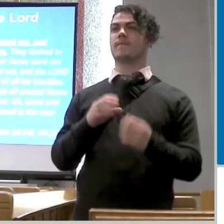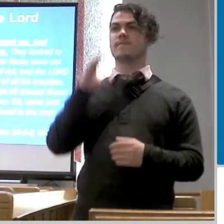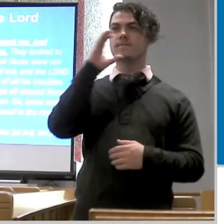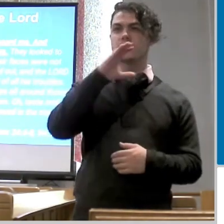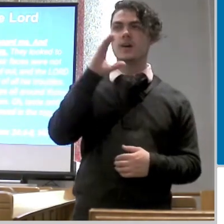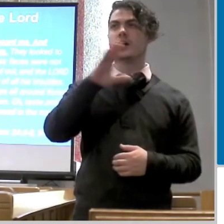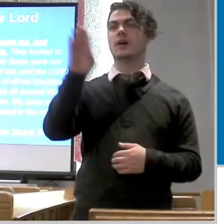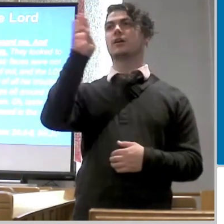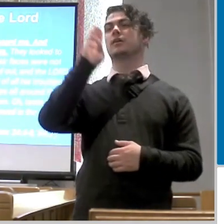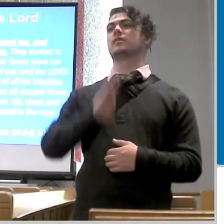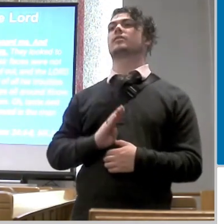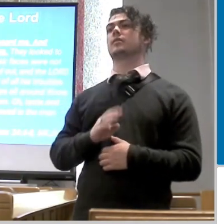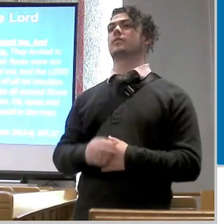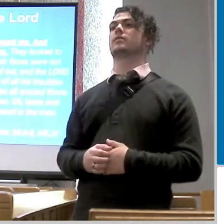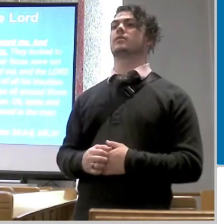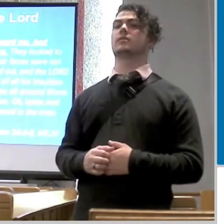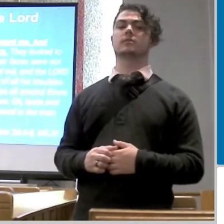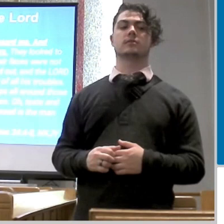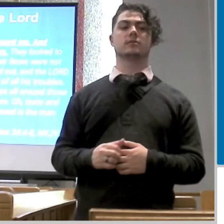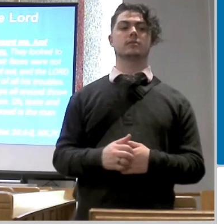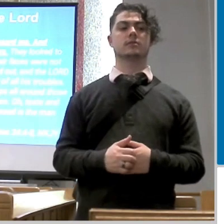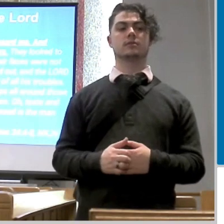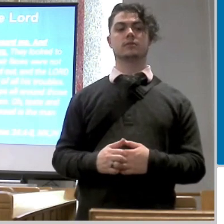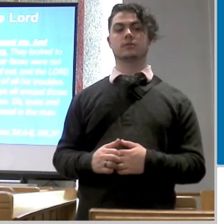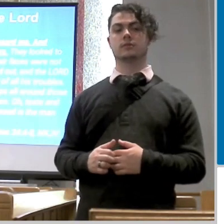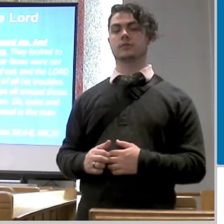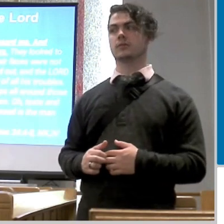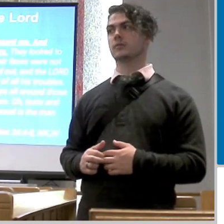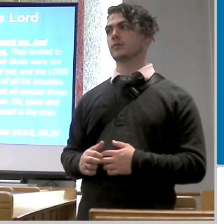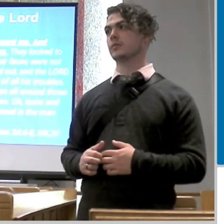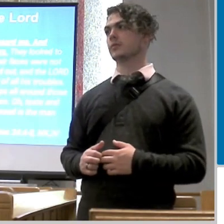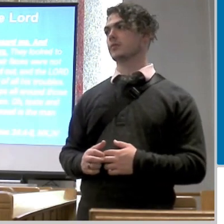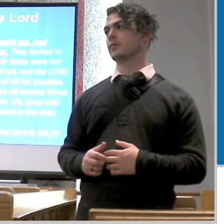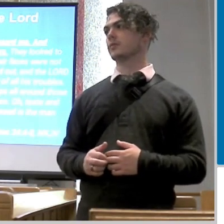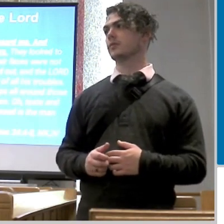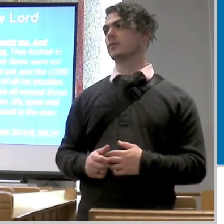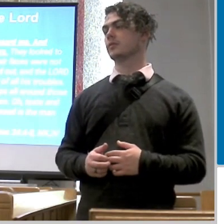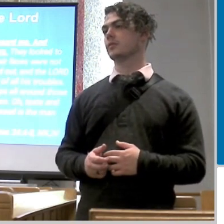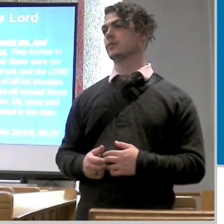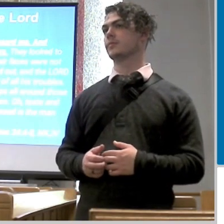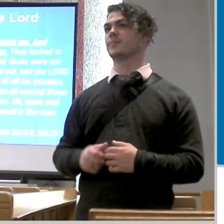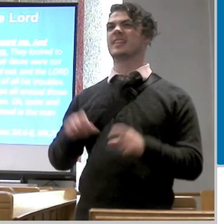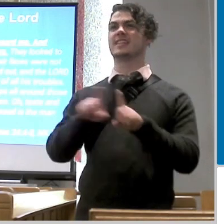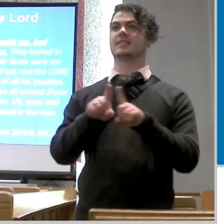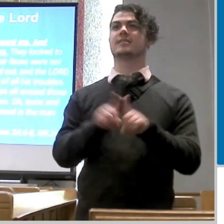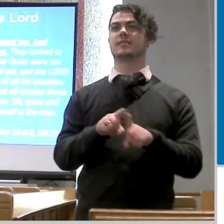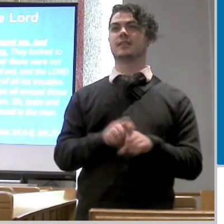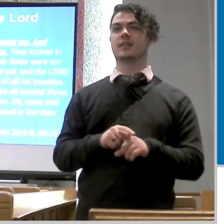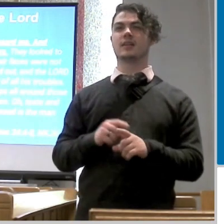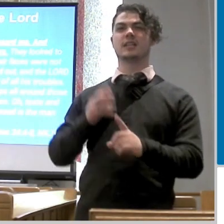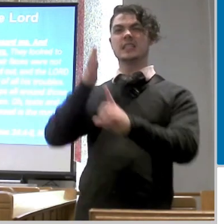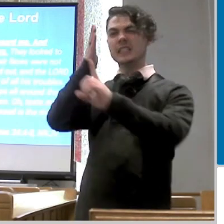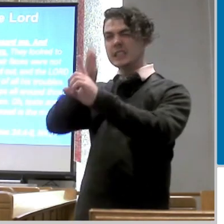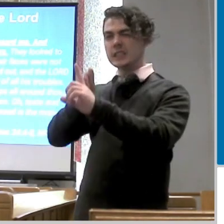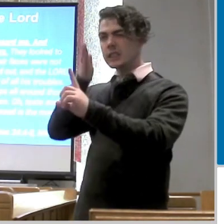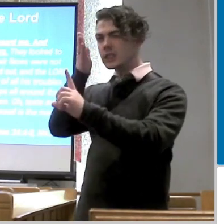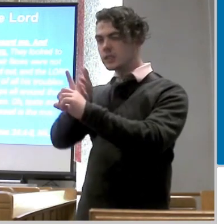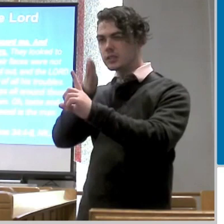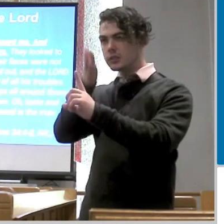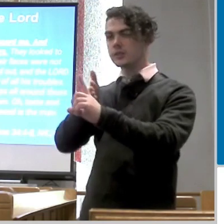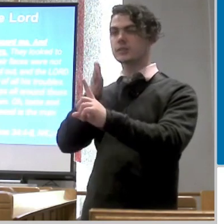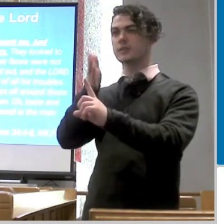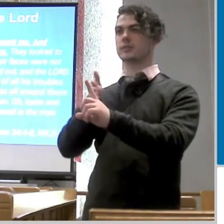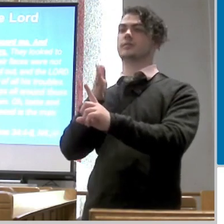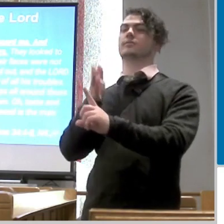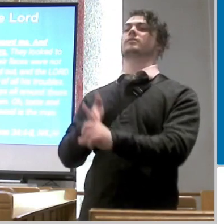we used to we used to have this phrase years ago i think maybe someone wrote a book it was like chasing god right and it's and that's the